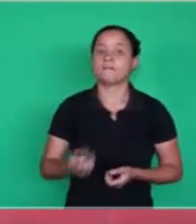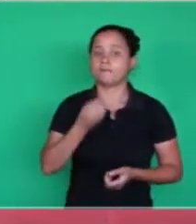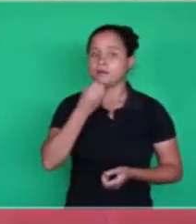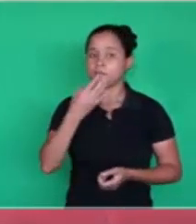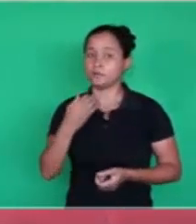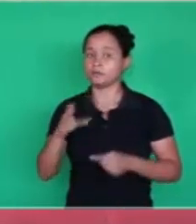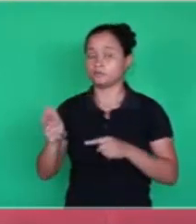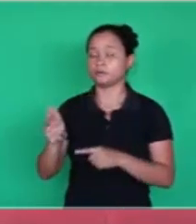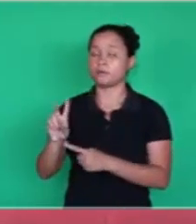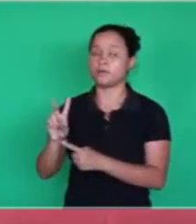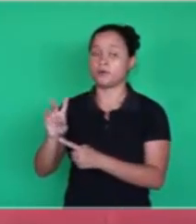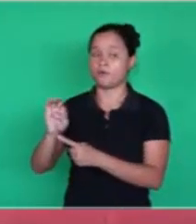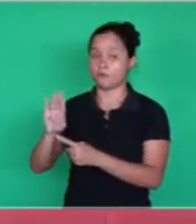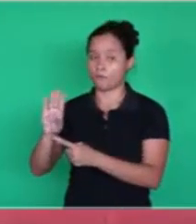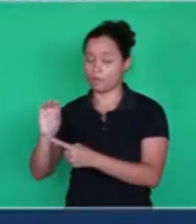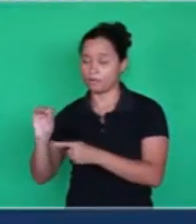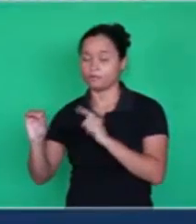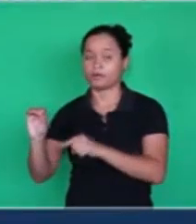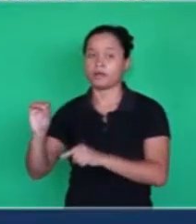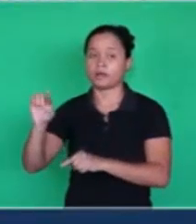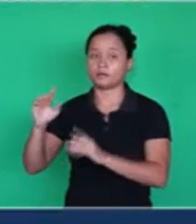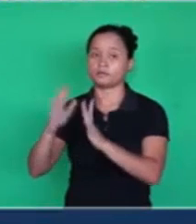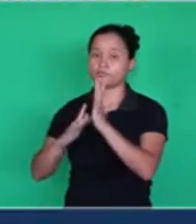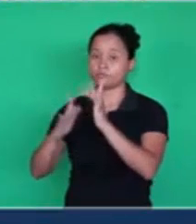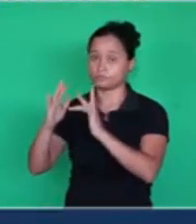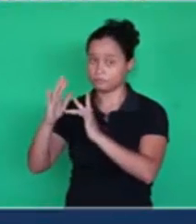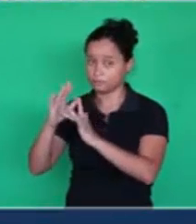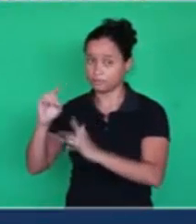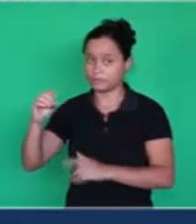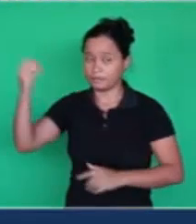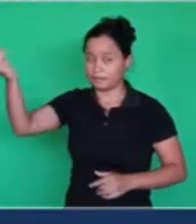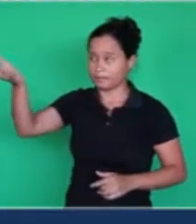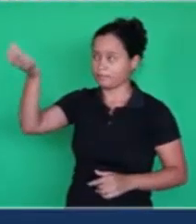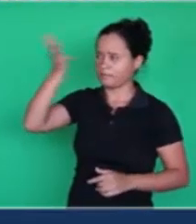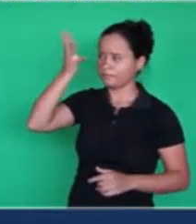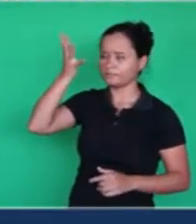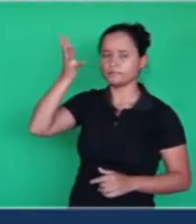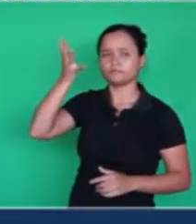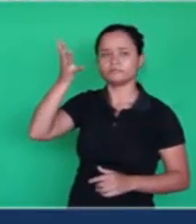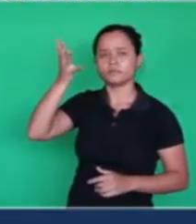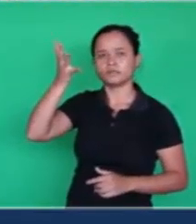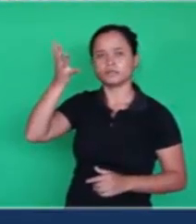So such a word, which is Jesus, reveals himself